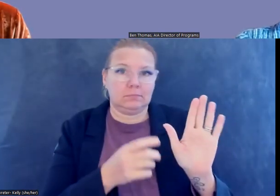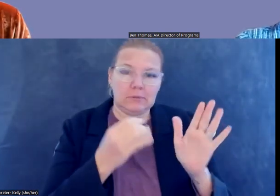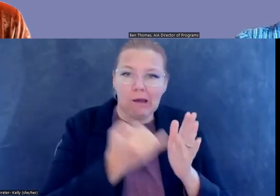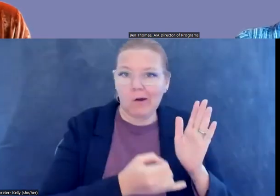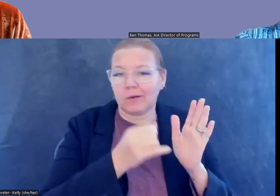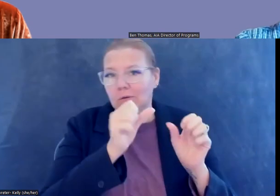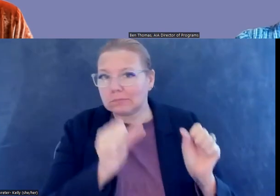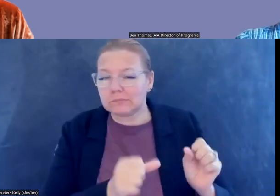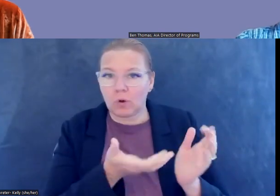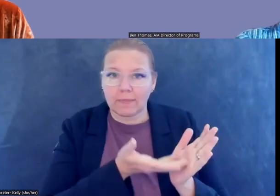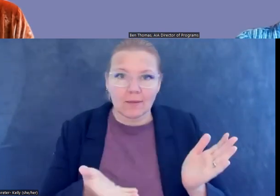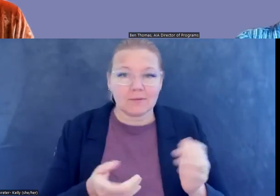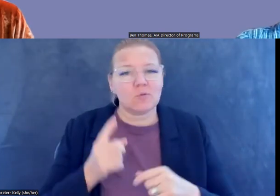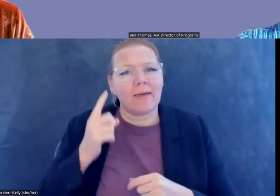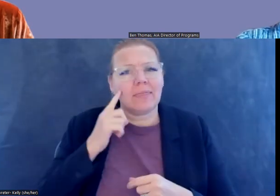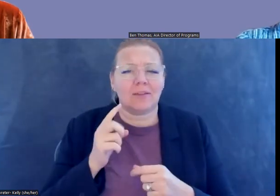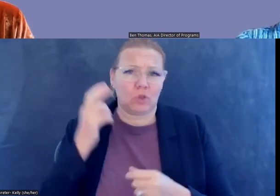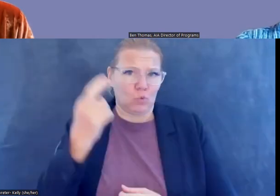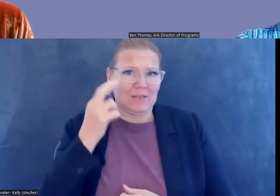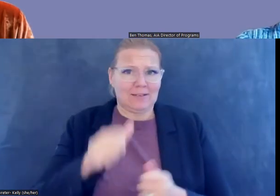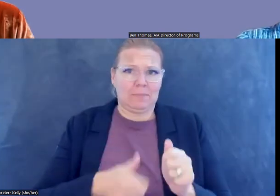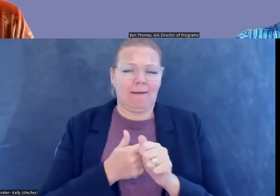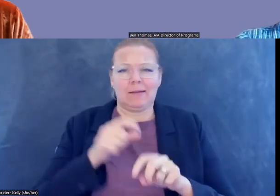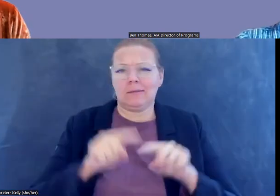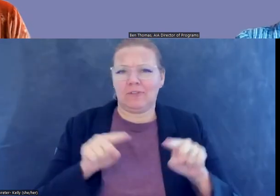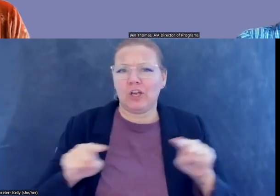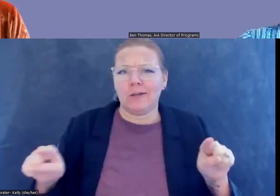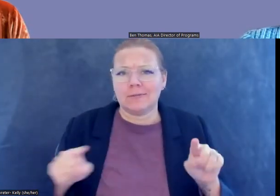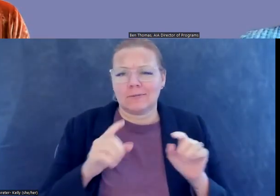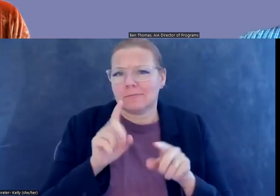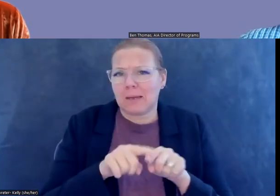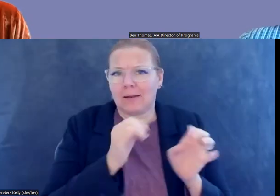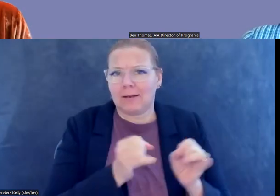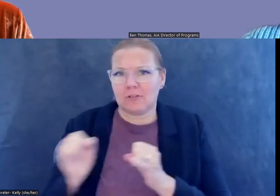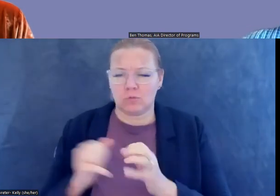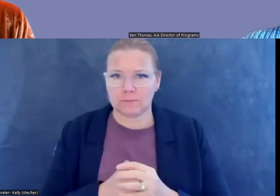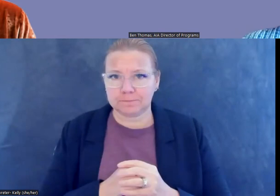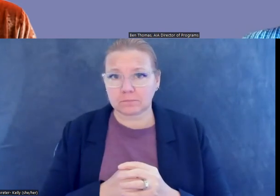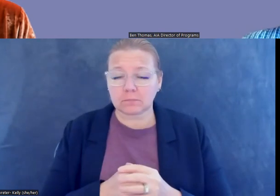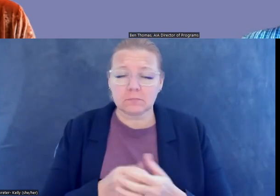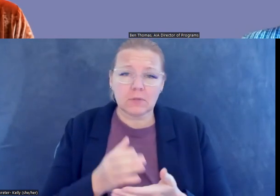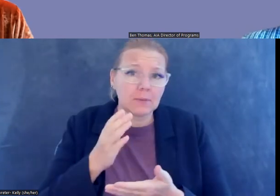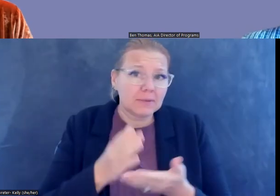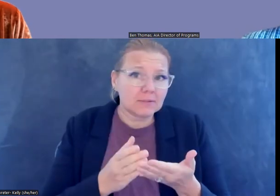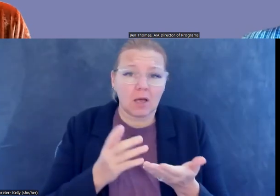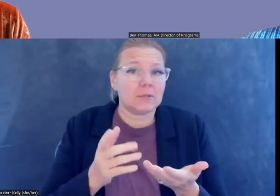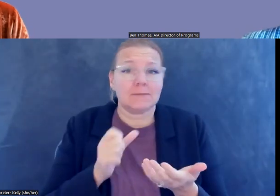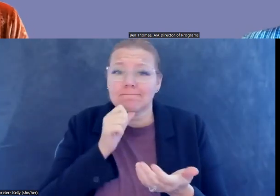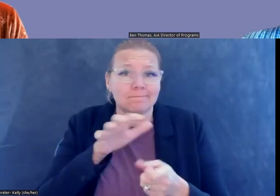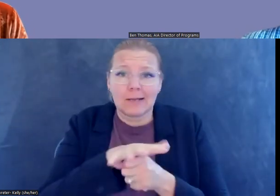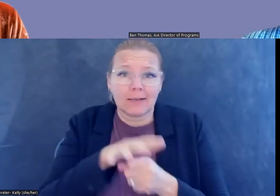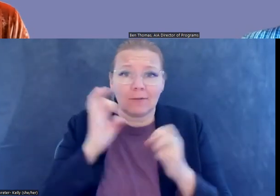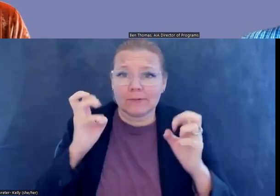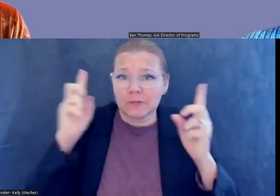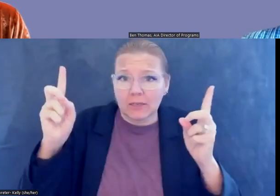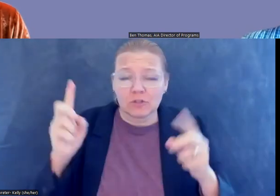person to person. Um, with some industries, I think there might be a lack of awareness that's starting to change now that this